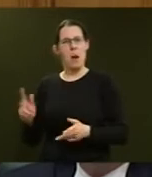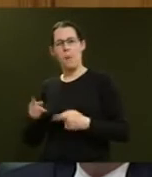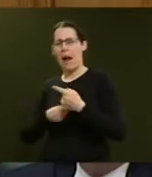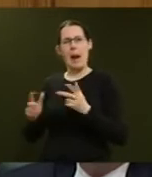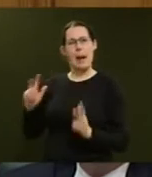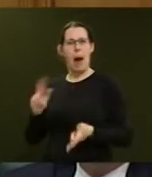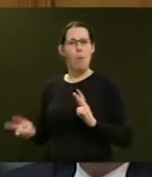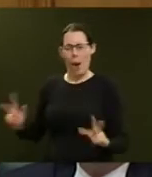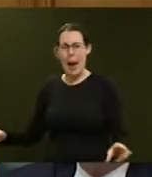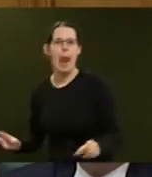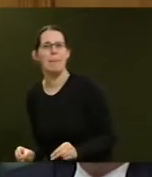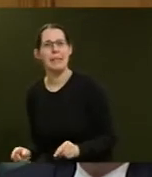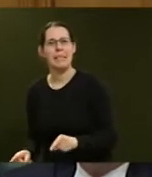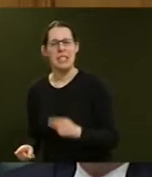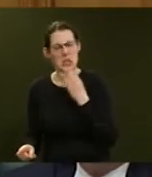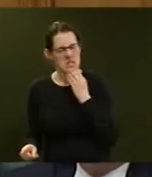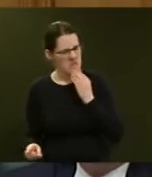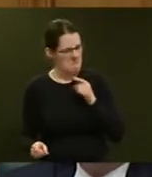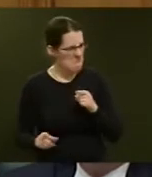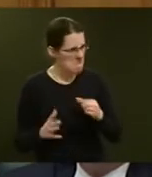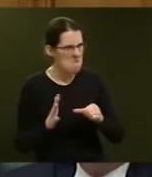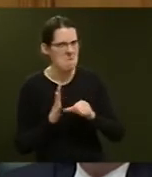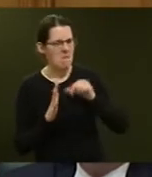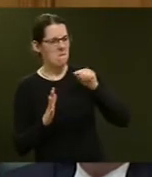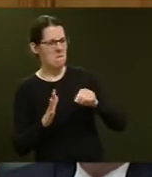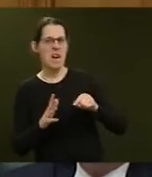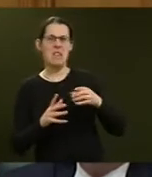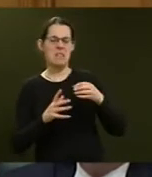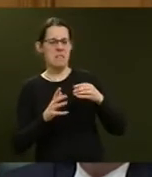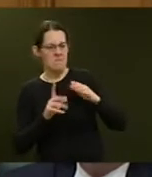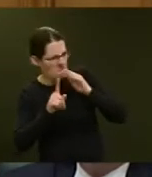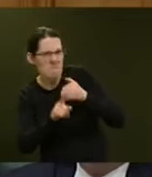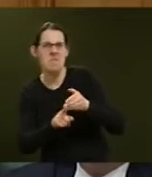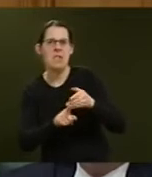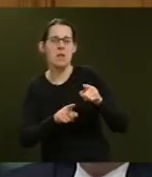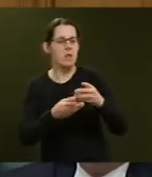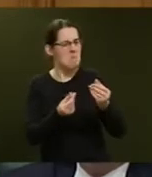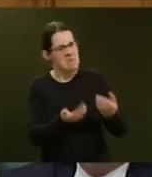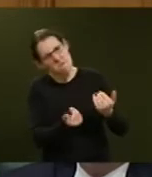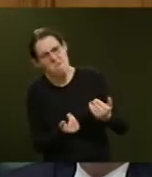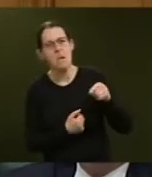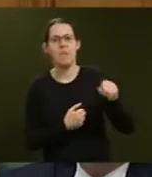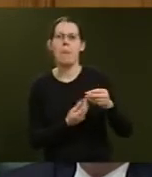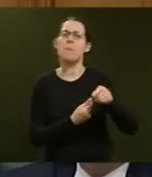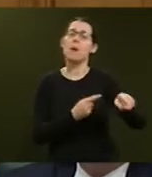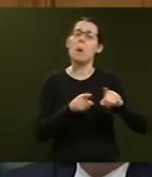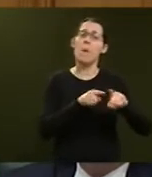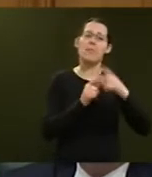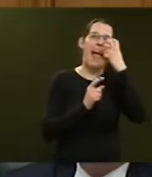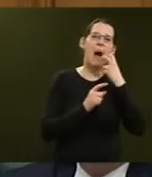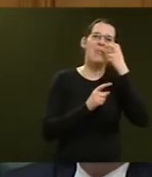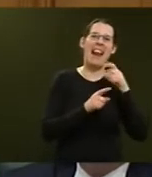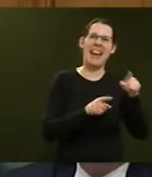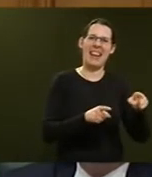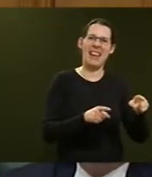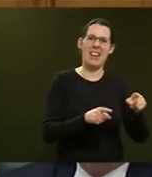unfair fees out of motorists. Stories of mostly elderly motorists being targeted by clampers within minutes